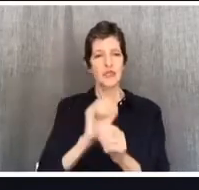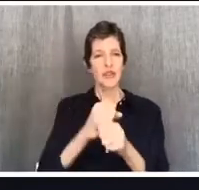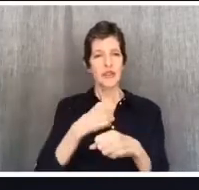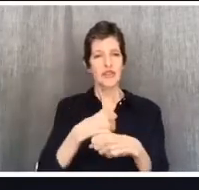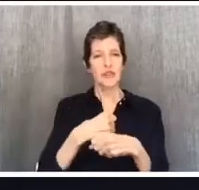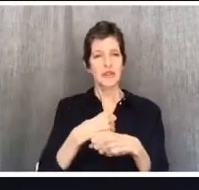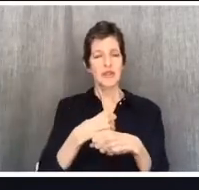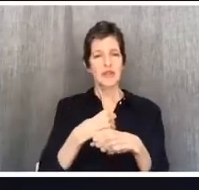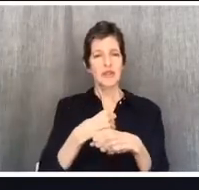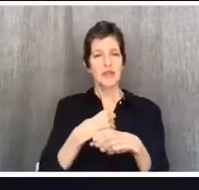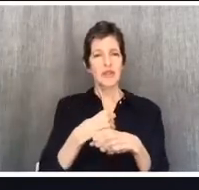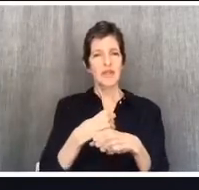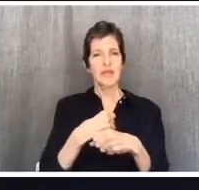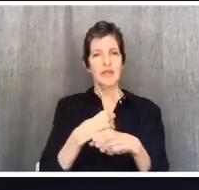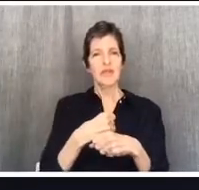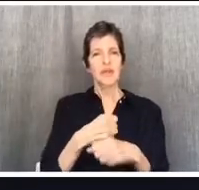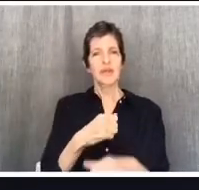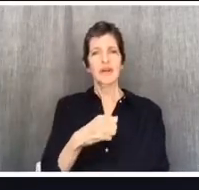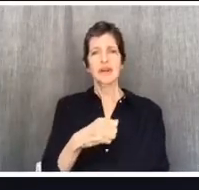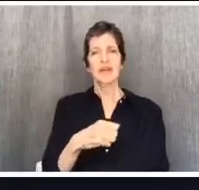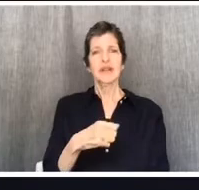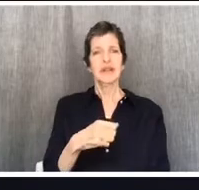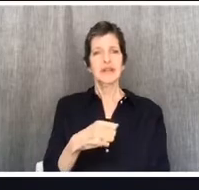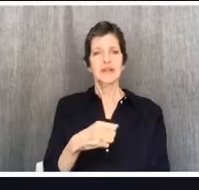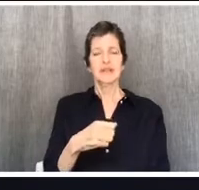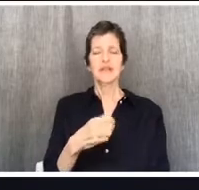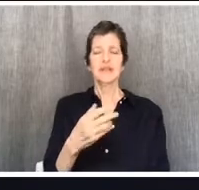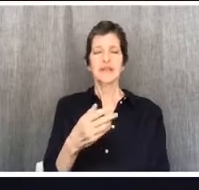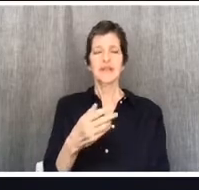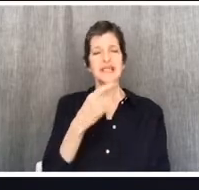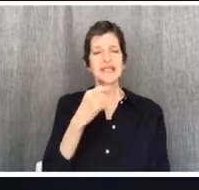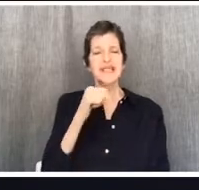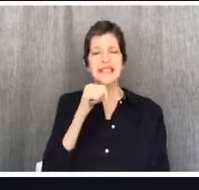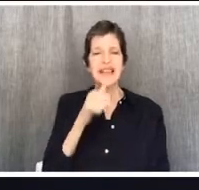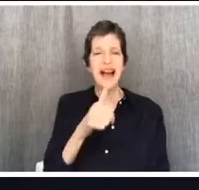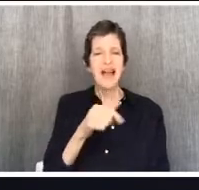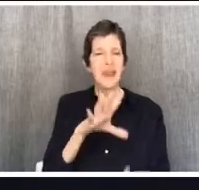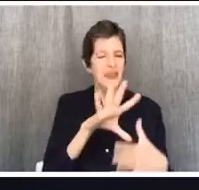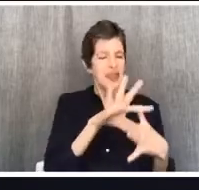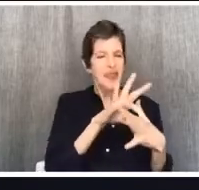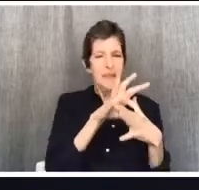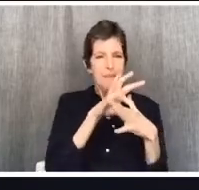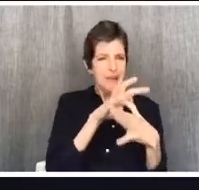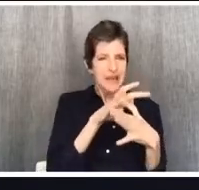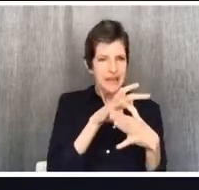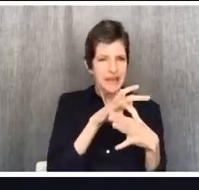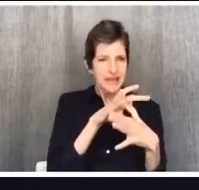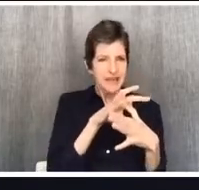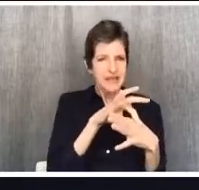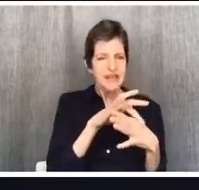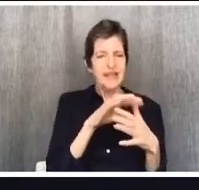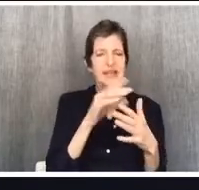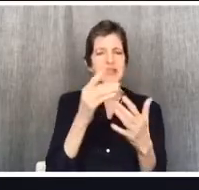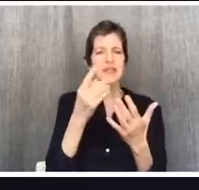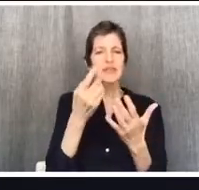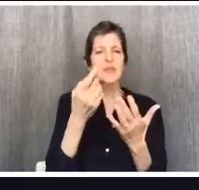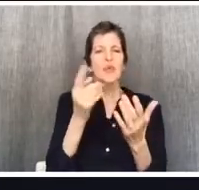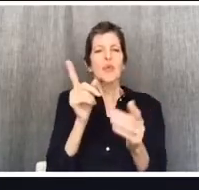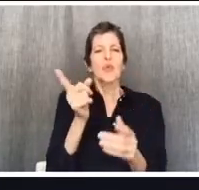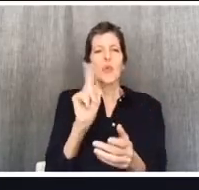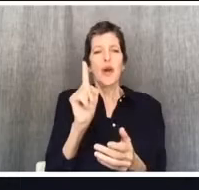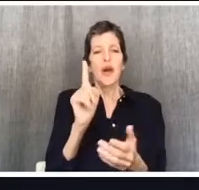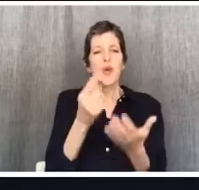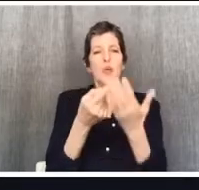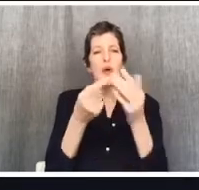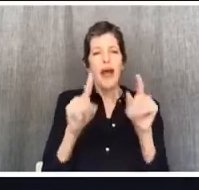saying it's not the menu, the meat itself, it's the venue where it is eaten. Now, for